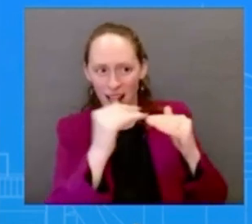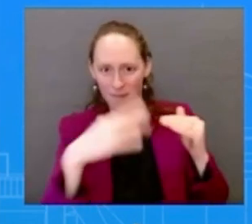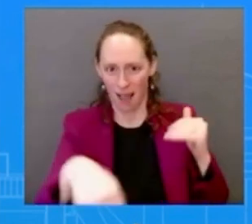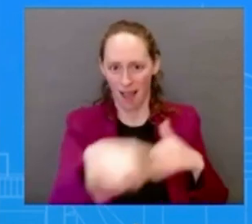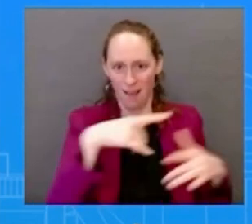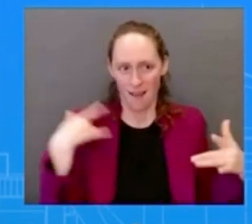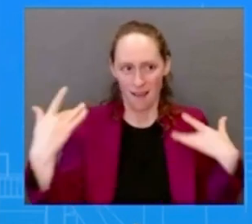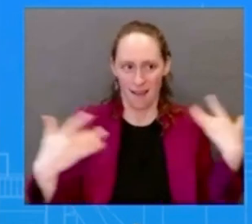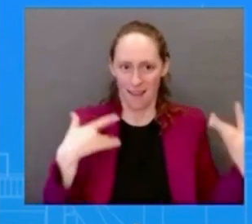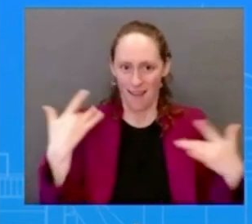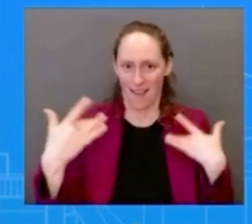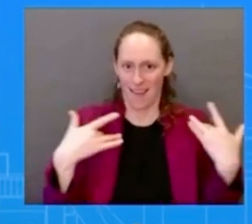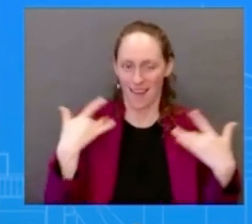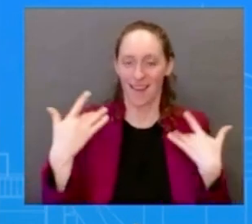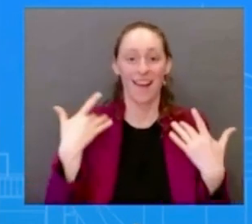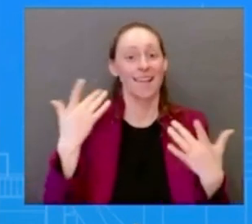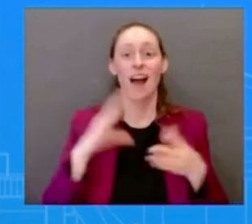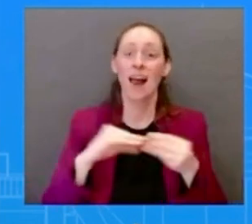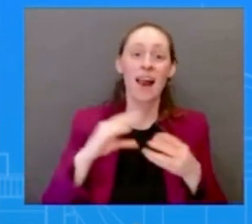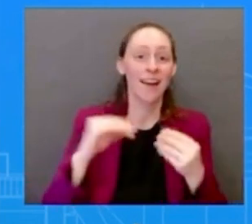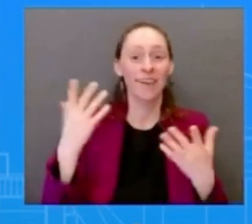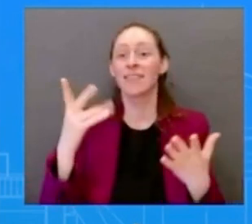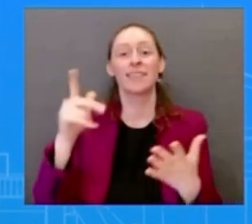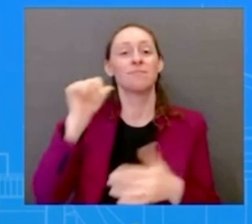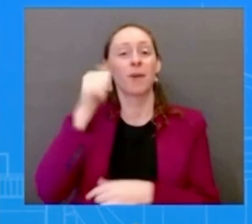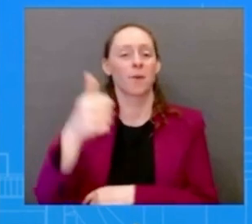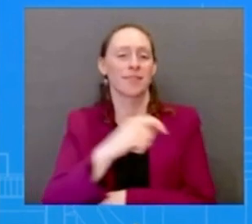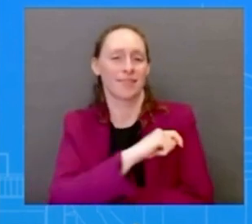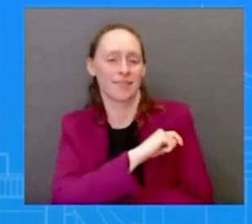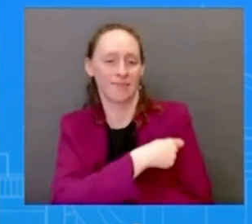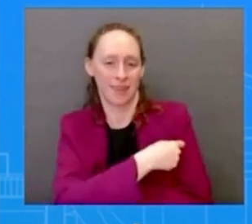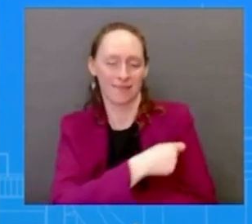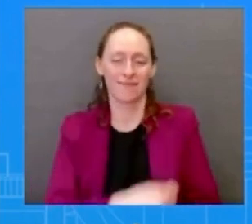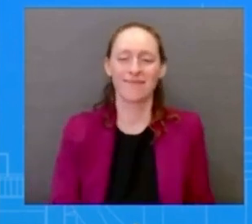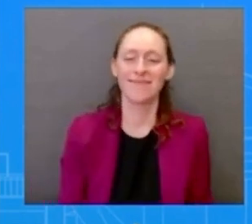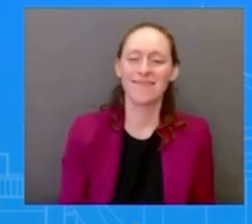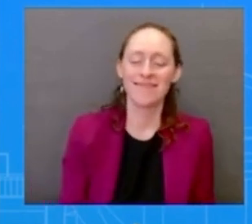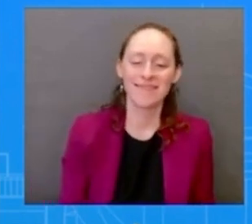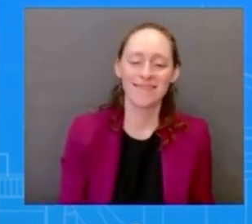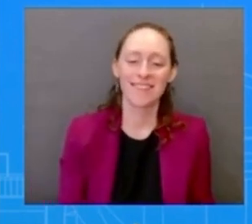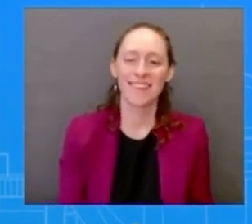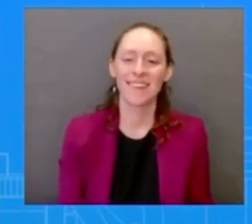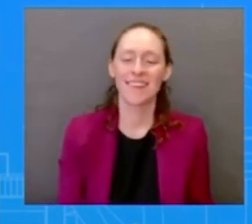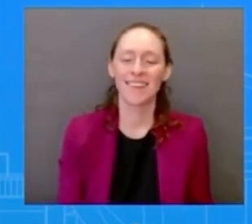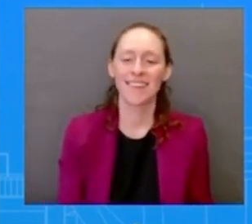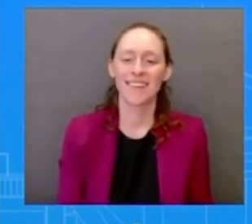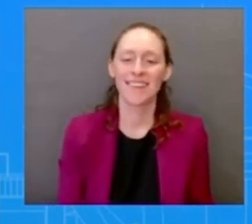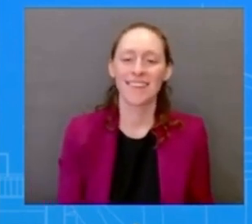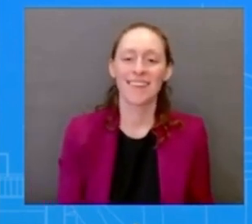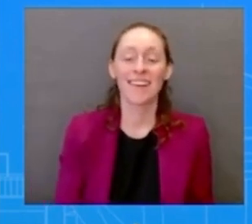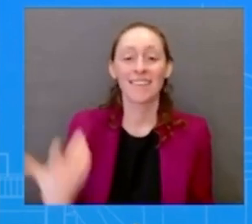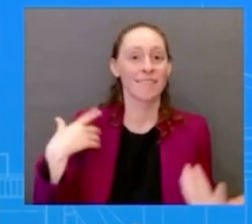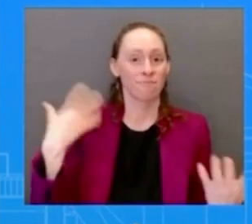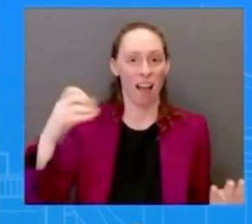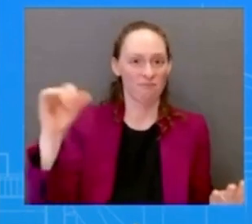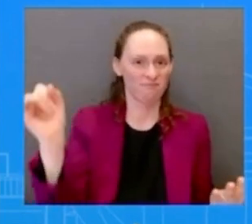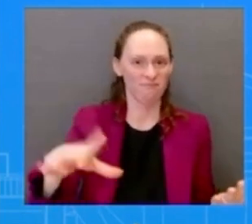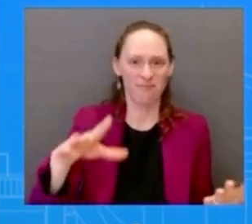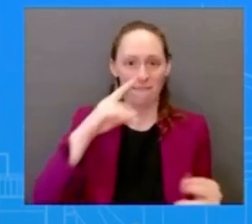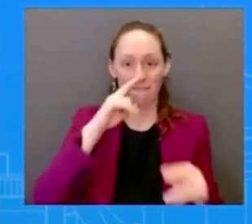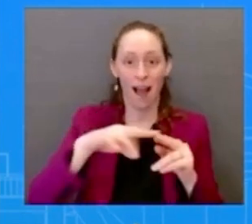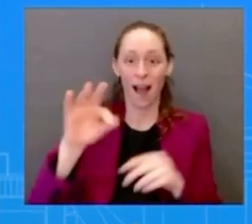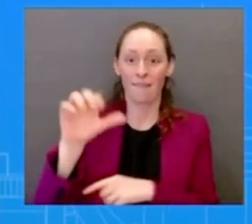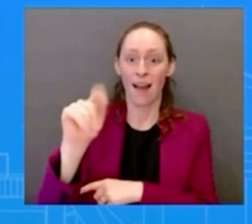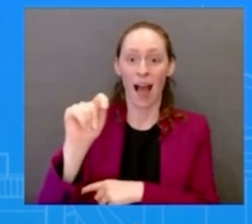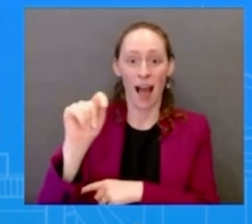know and it's also fun fact my mom's birthday tomorrow so I thank you that's what I was about